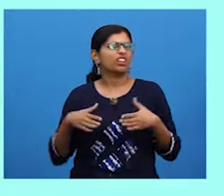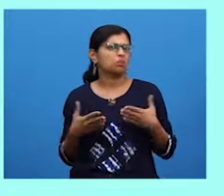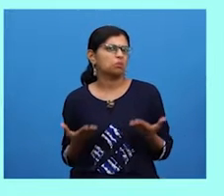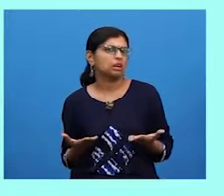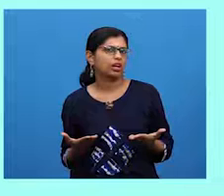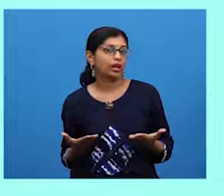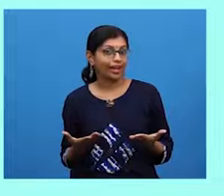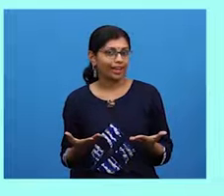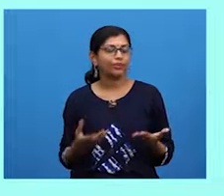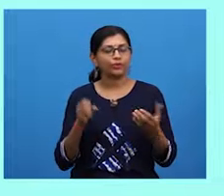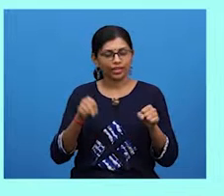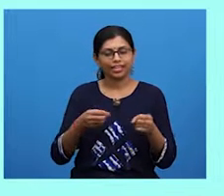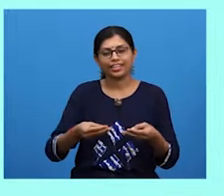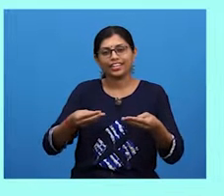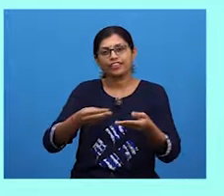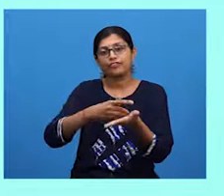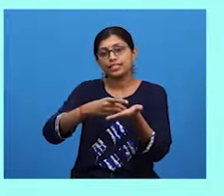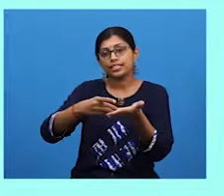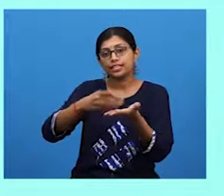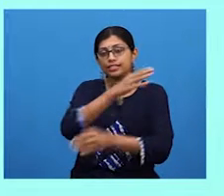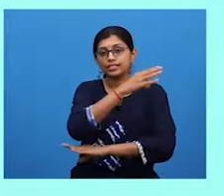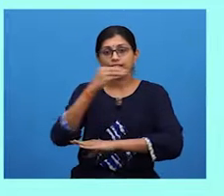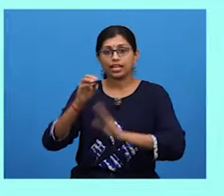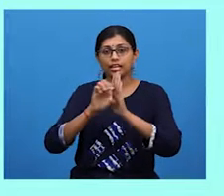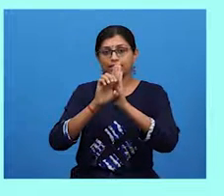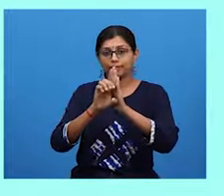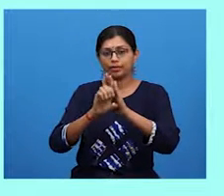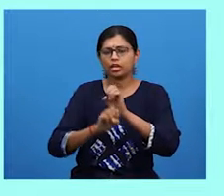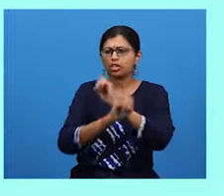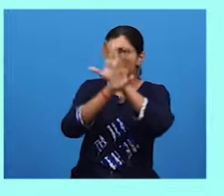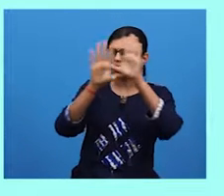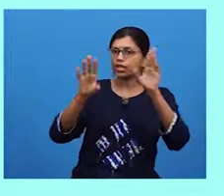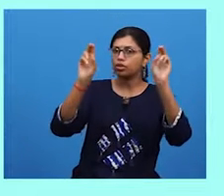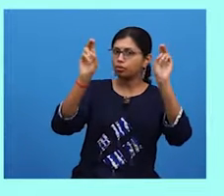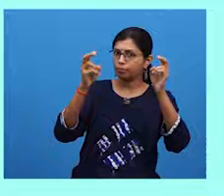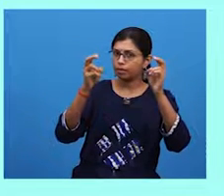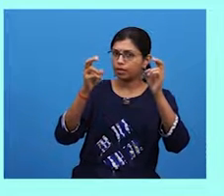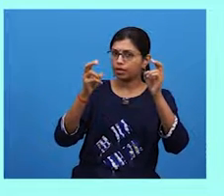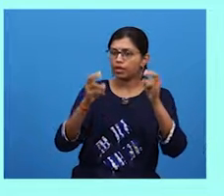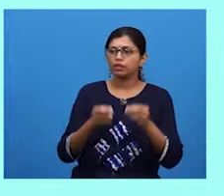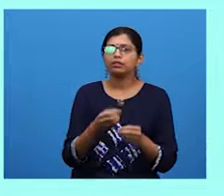examples. Explain the topic and justify your explanation.